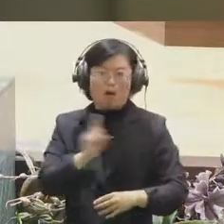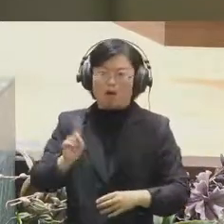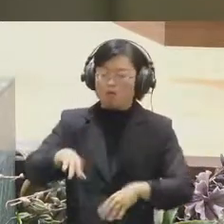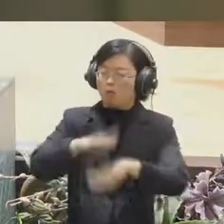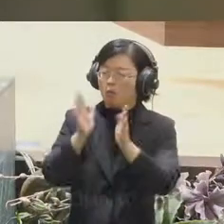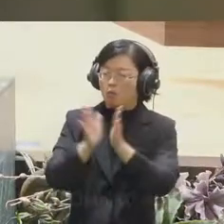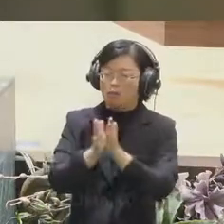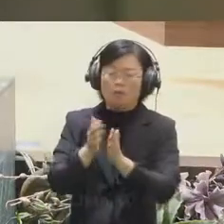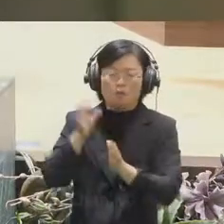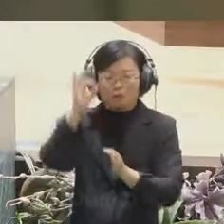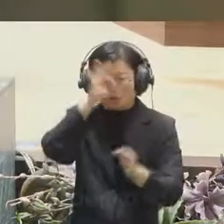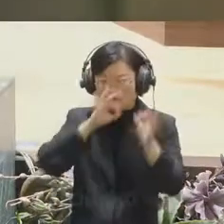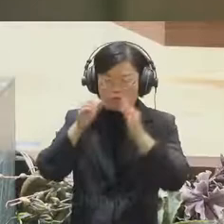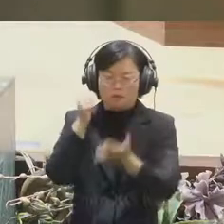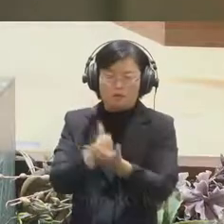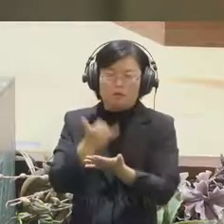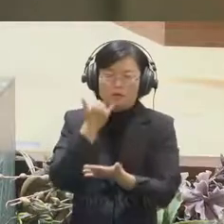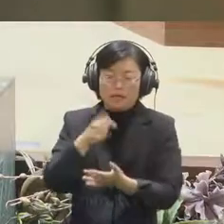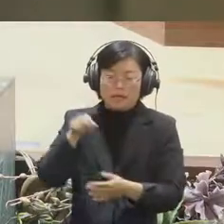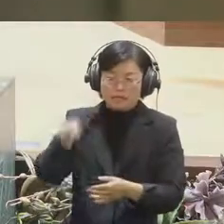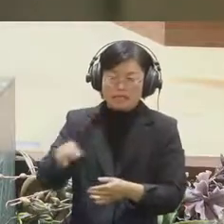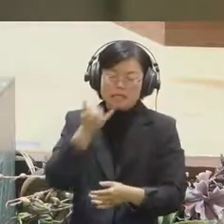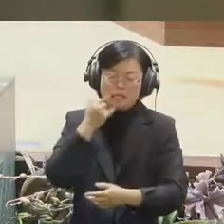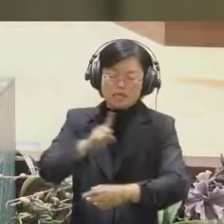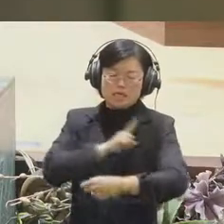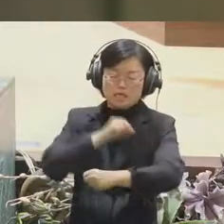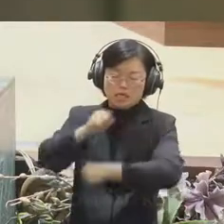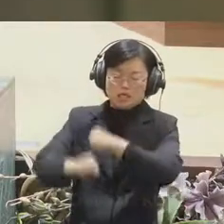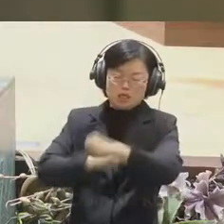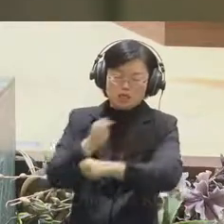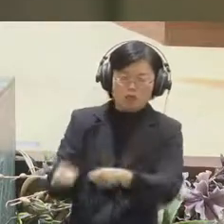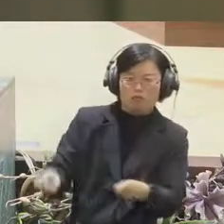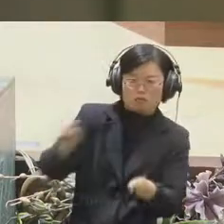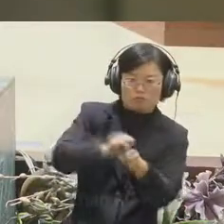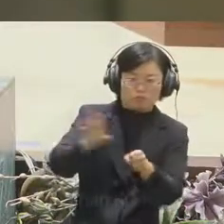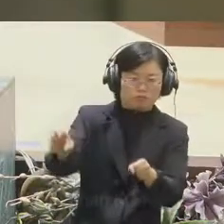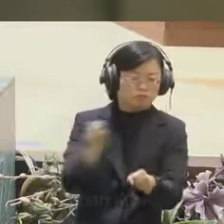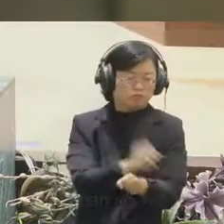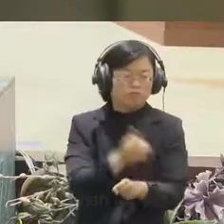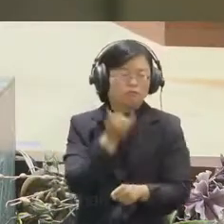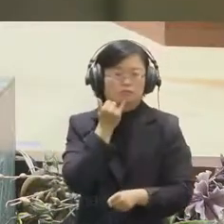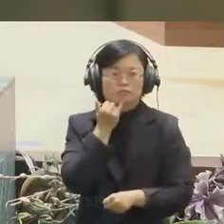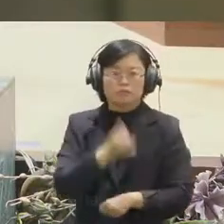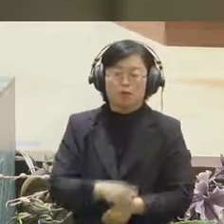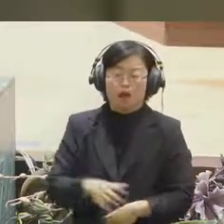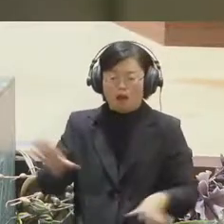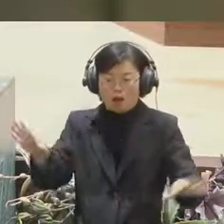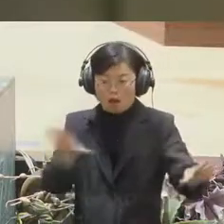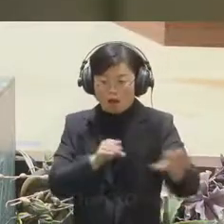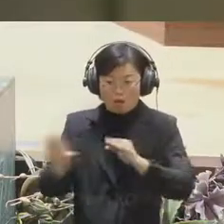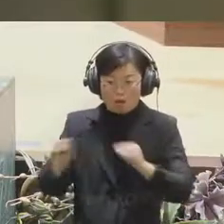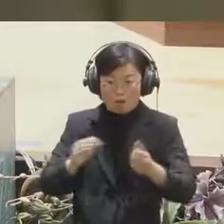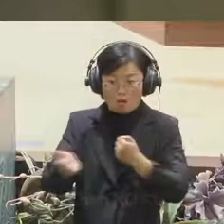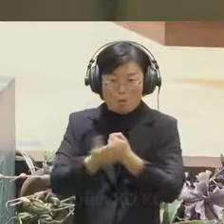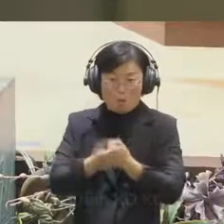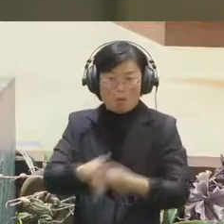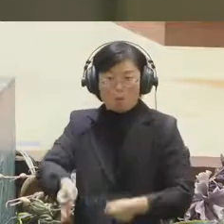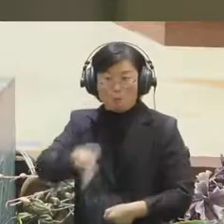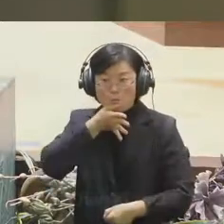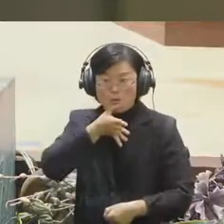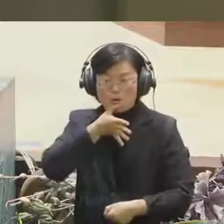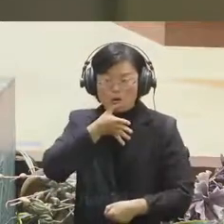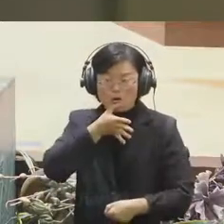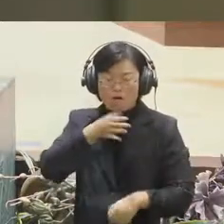into the data set. When we got the NF data to be used in the dashboard, I built the first version of the